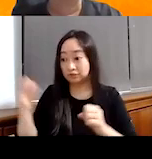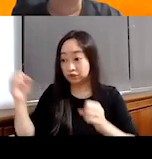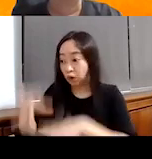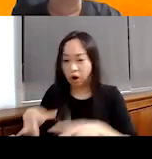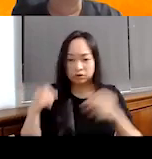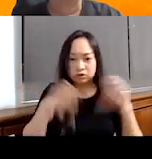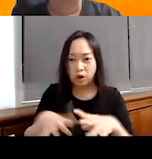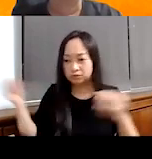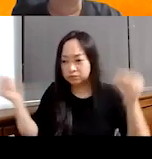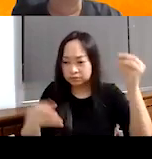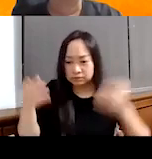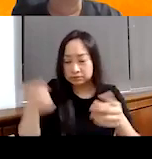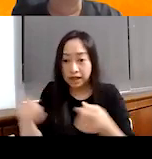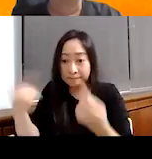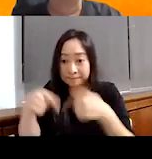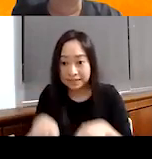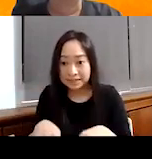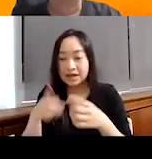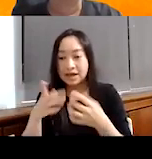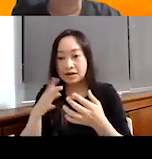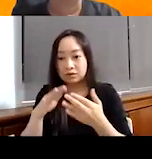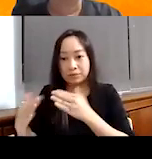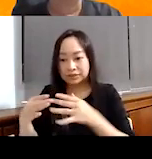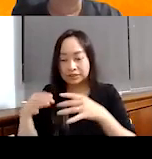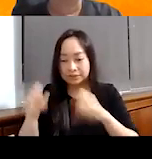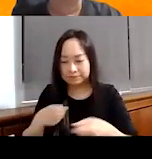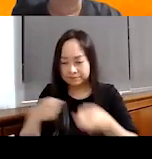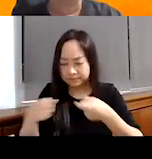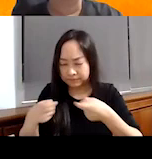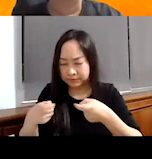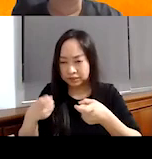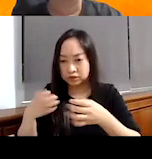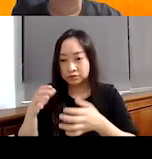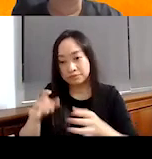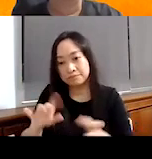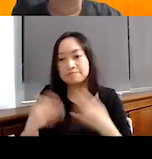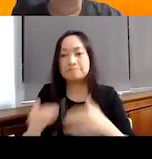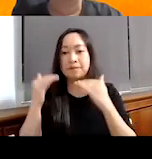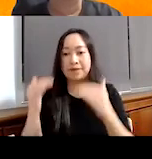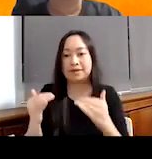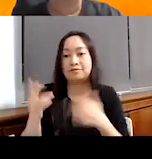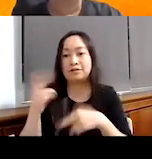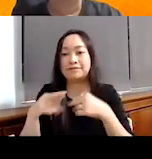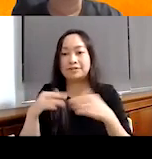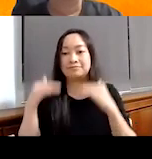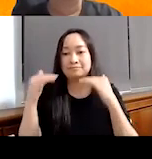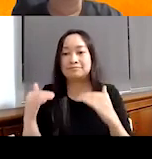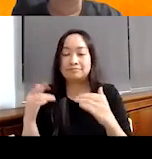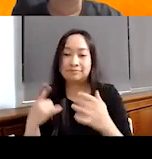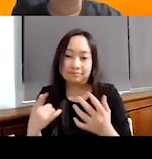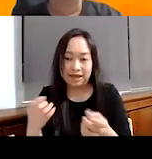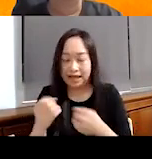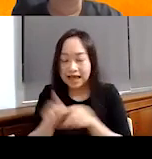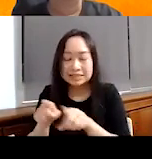about come in, that the community has ability to manage that shock and bounce back and recover from it as, as, as much as